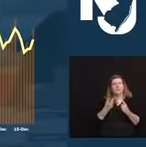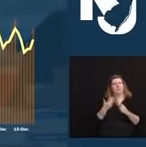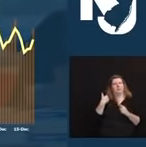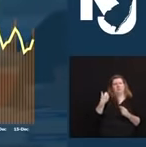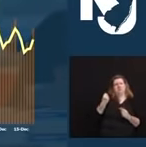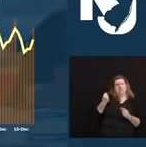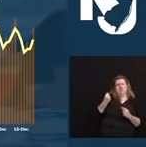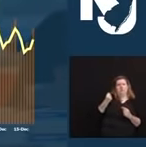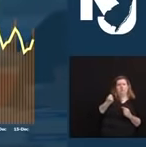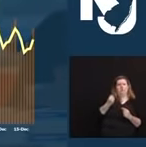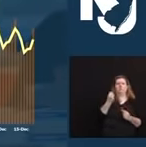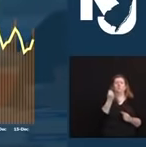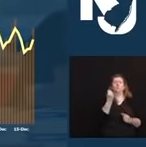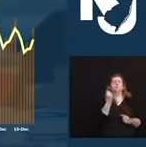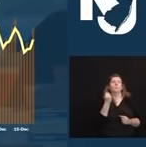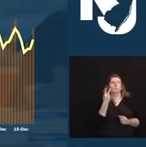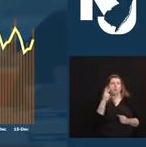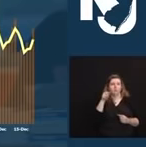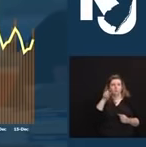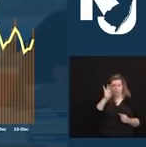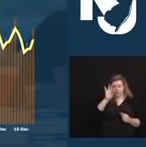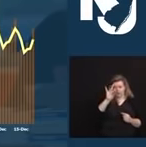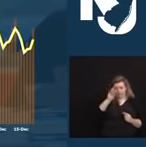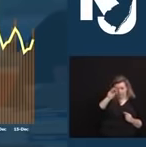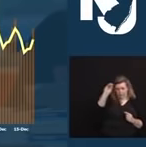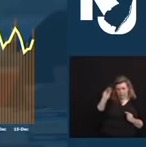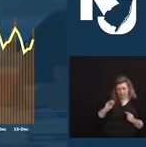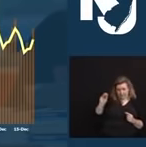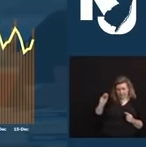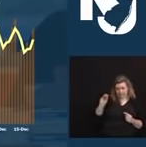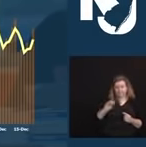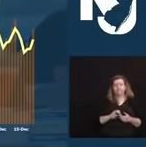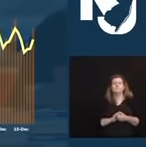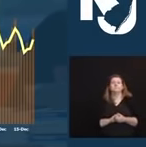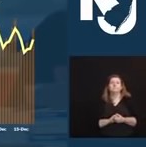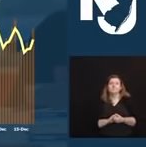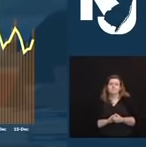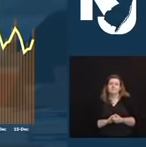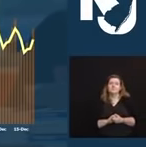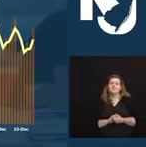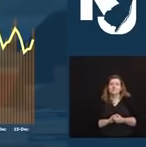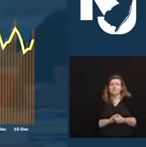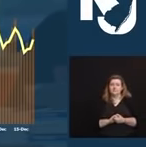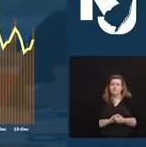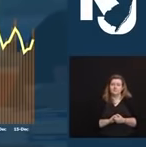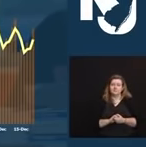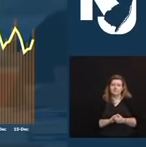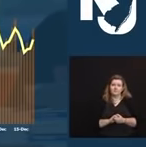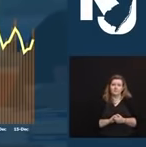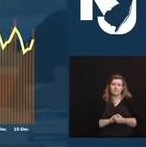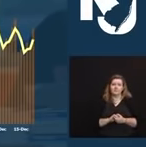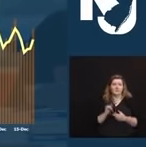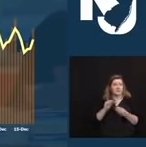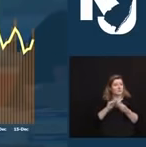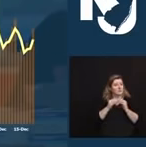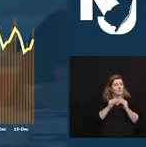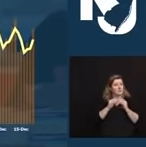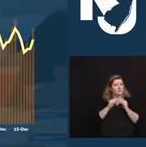,494 PCR tests, was 12.97%. That number's too high.